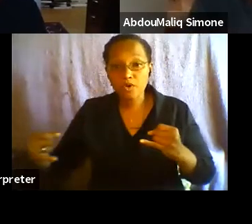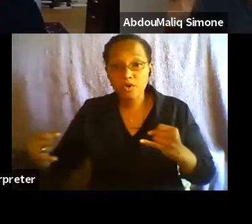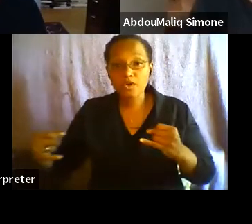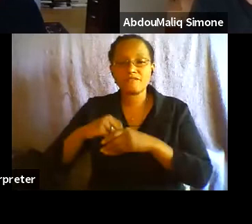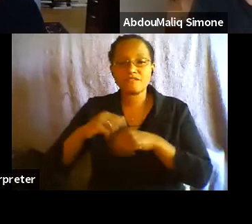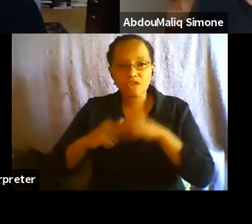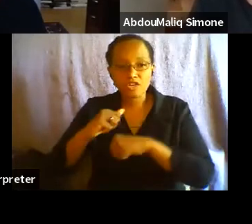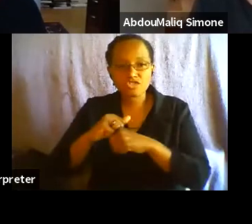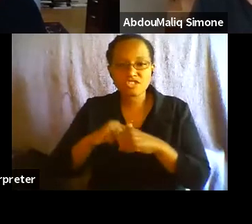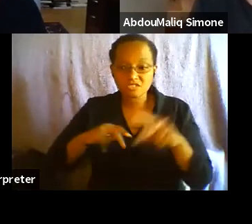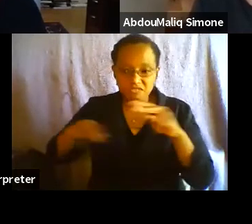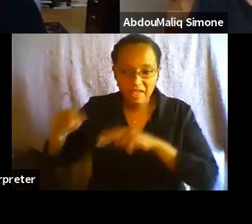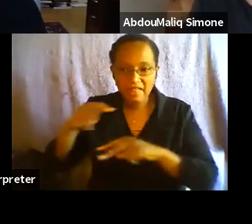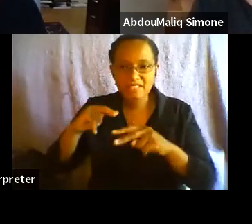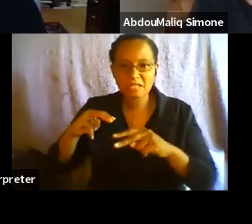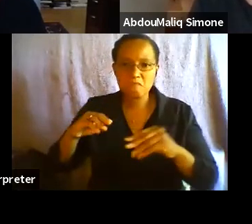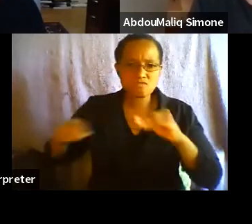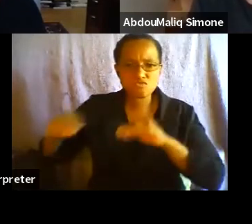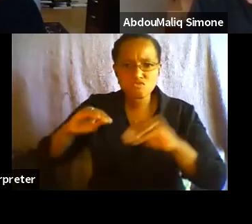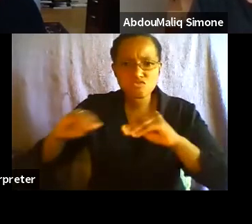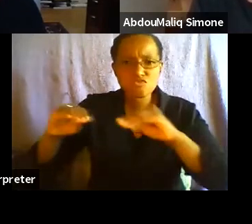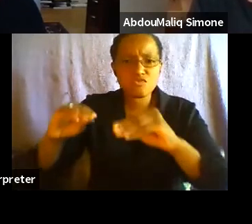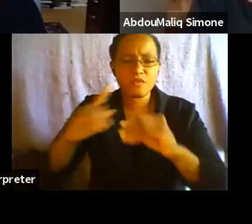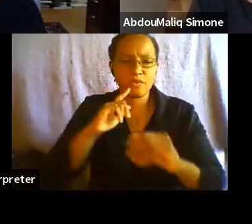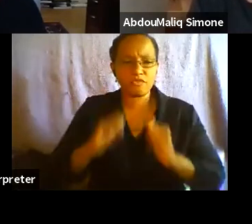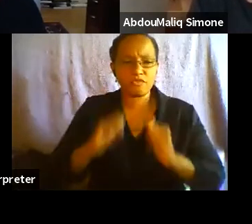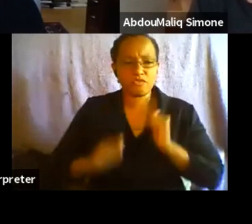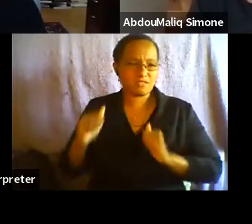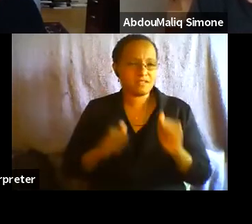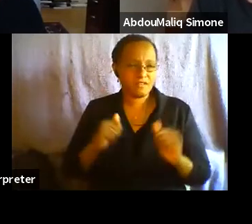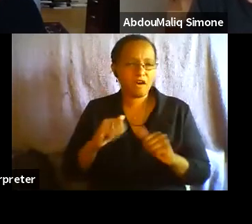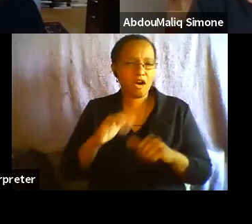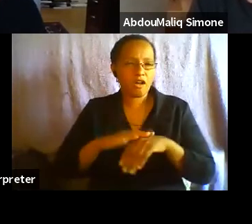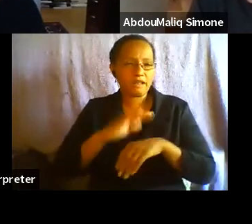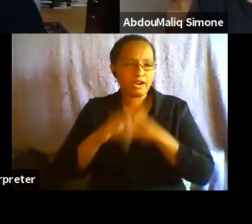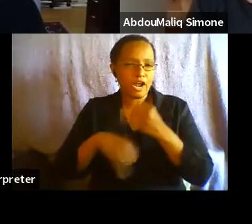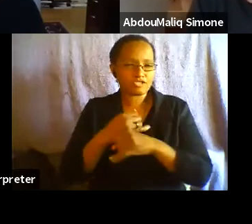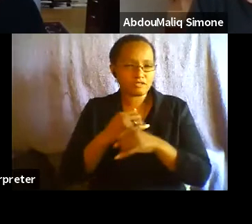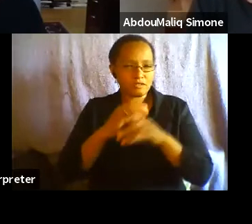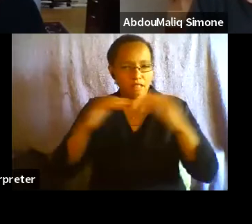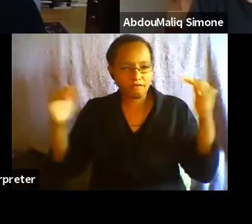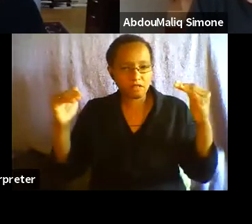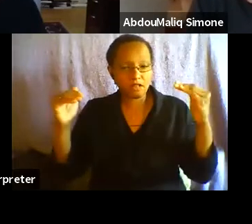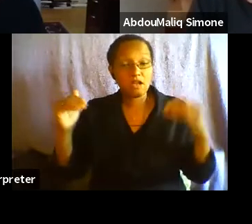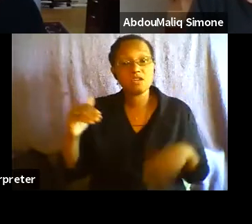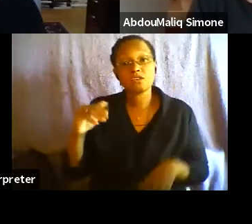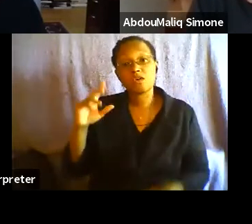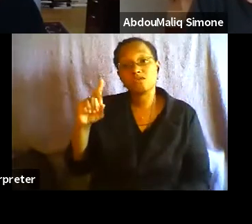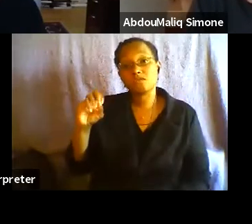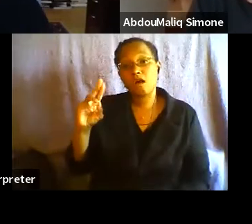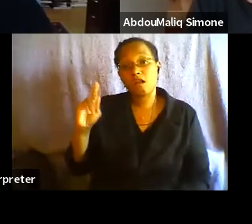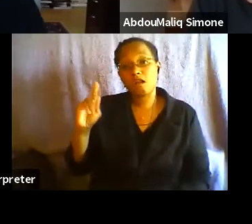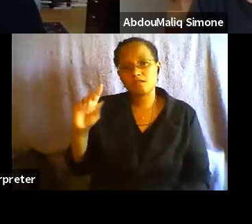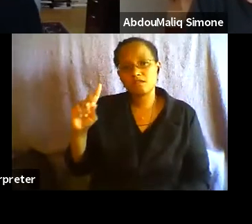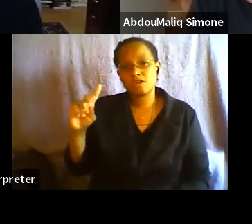scale in a very aggressive way. So when Donald Trump, for example, speaks about his apartheid imagined wall,